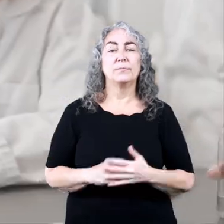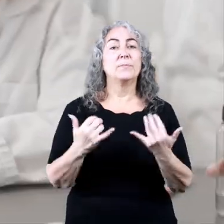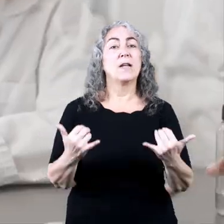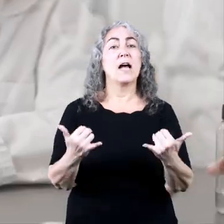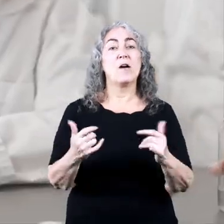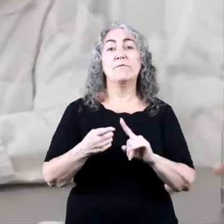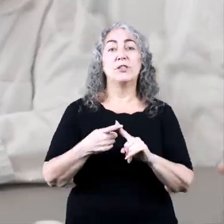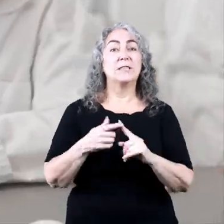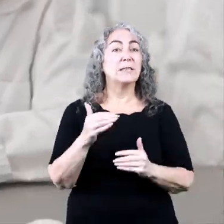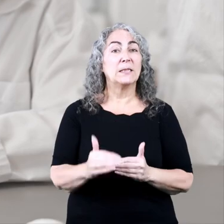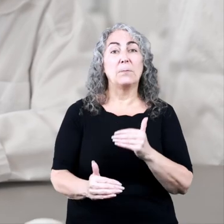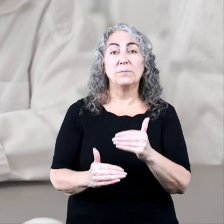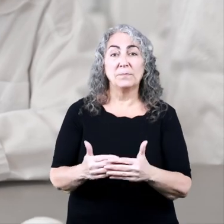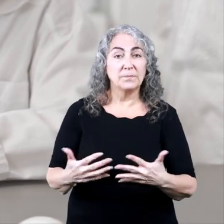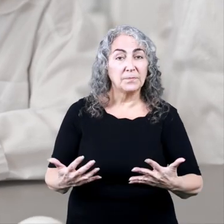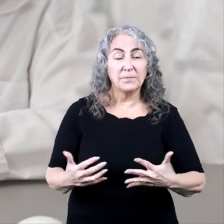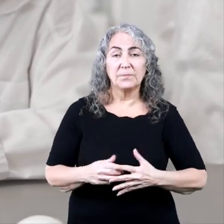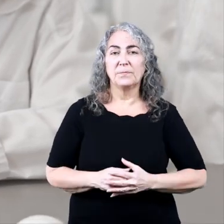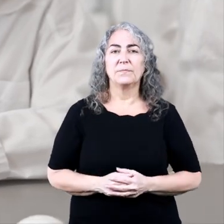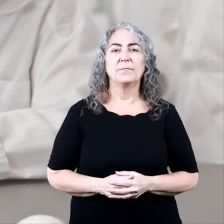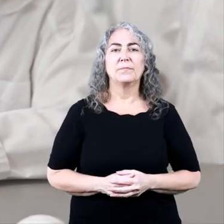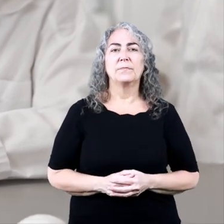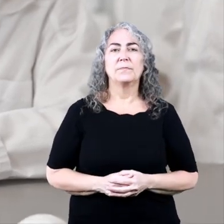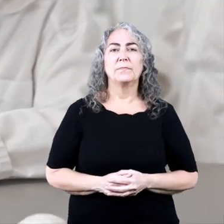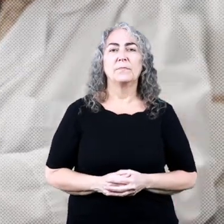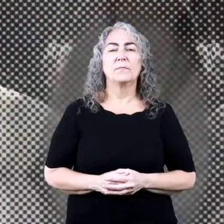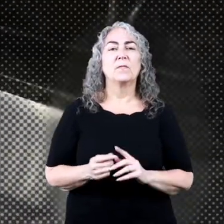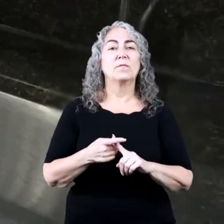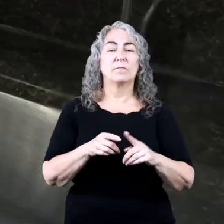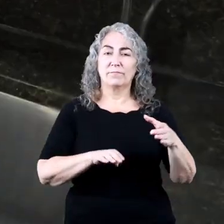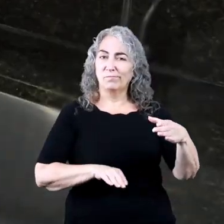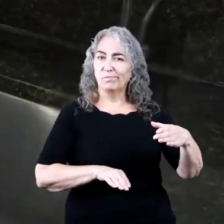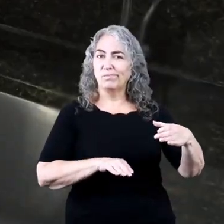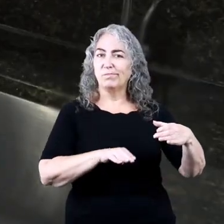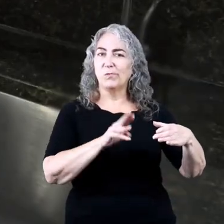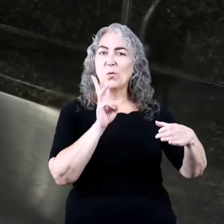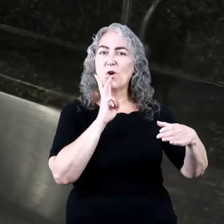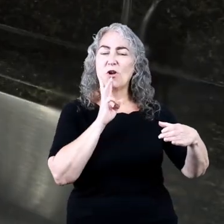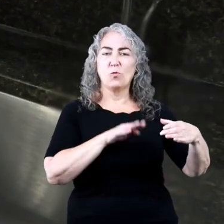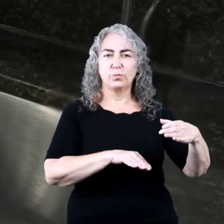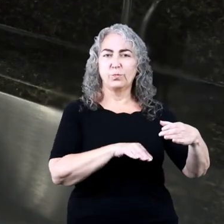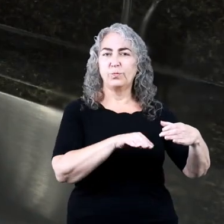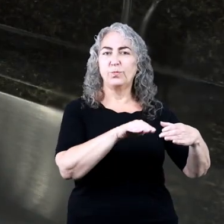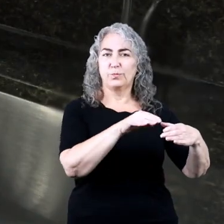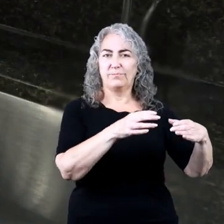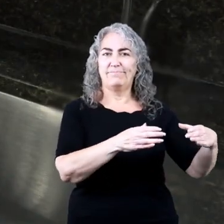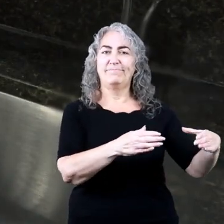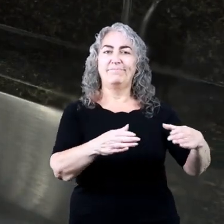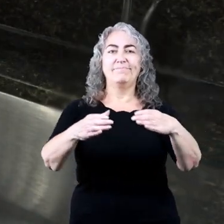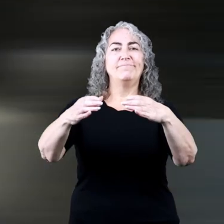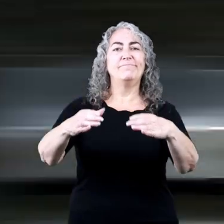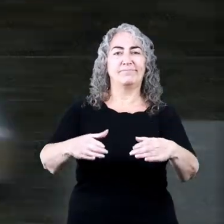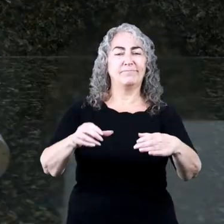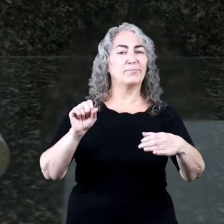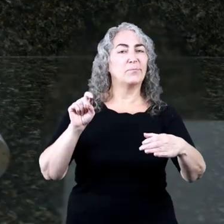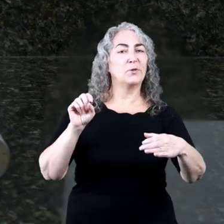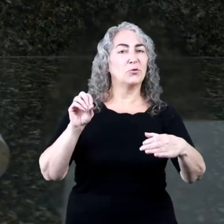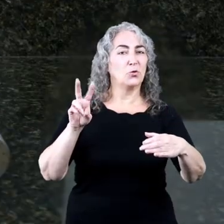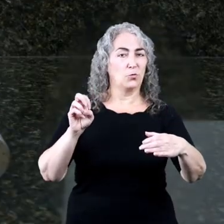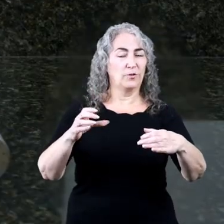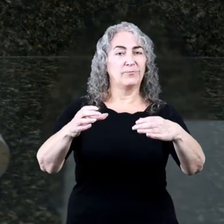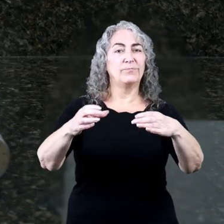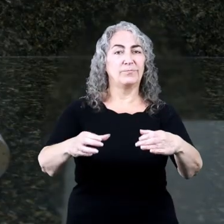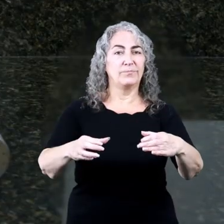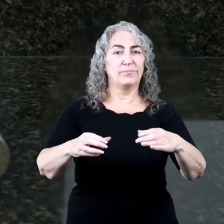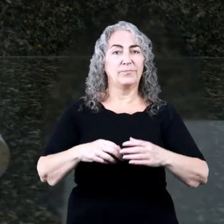And here are the steps of the experiment. First, fill the pot with water. Place